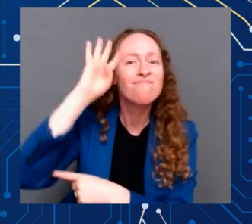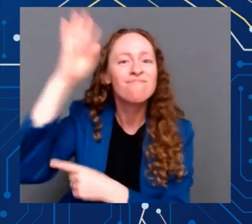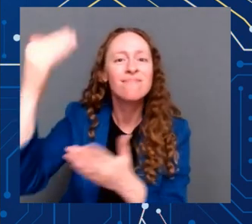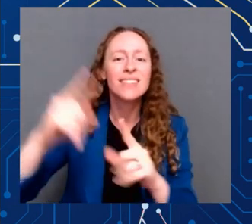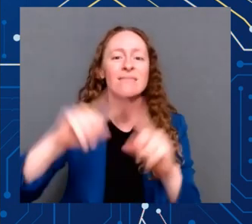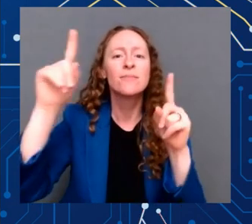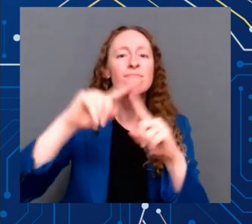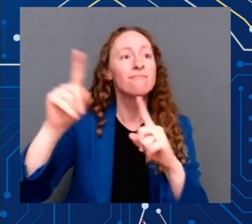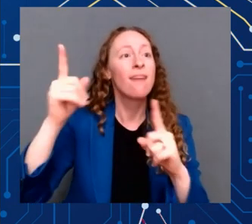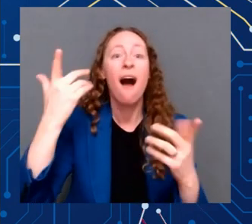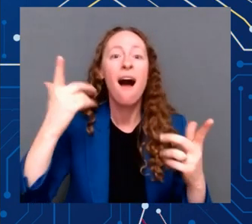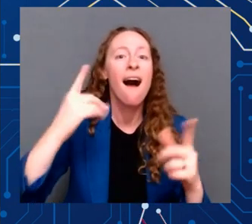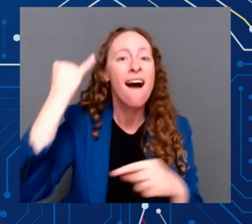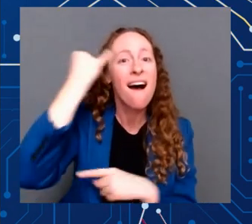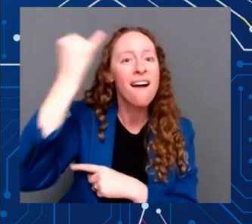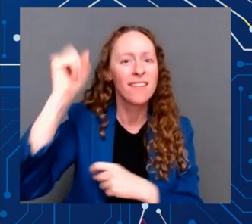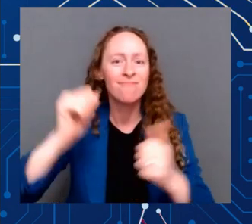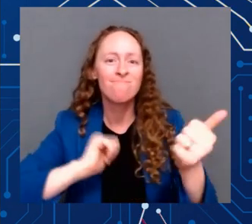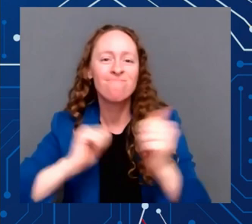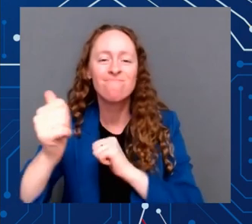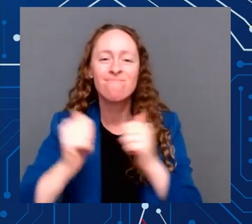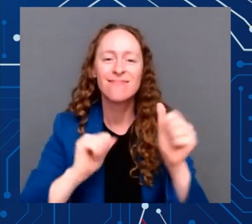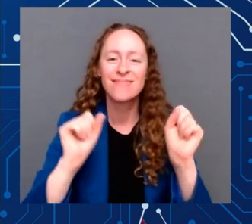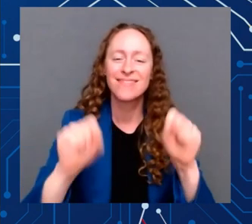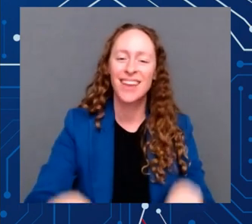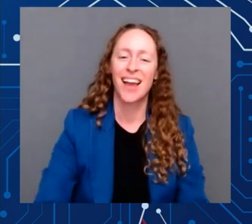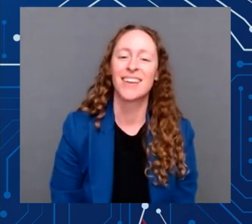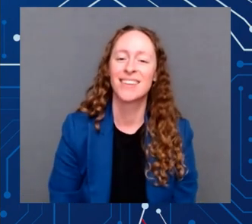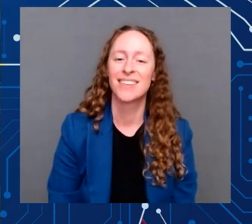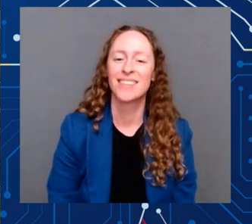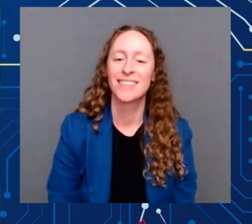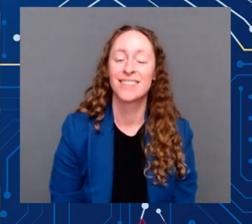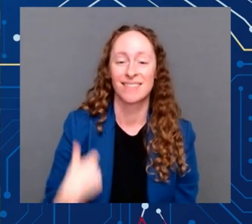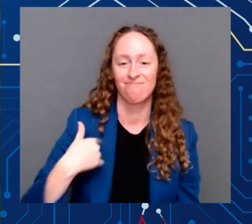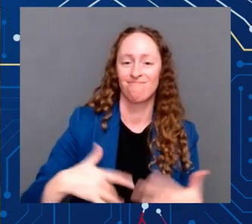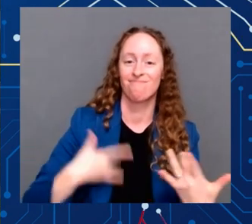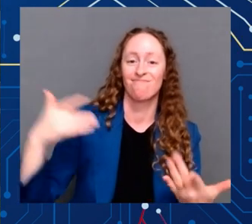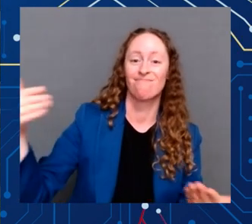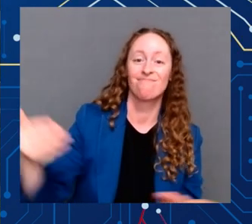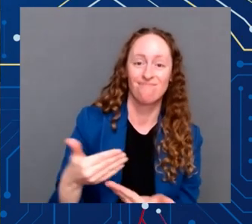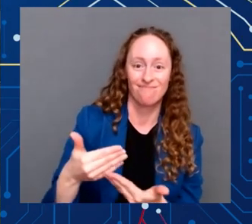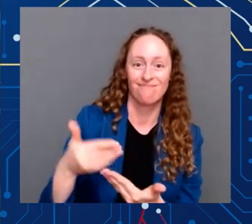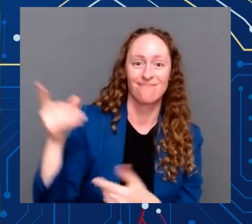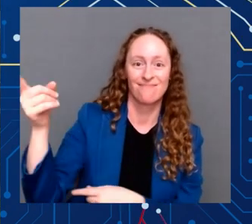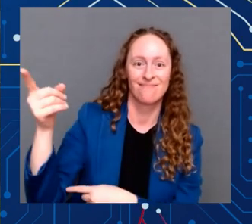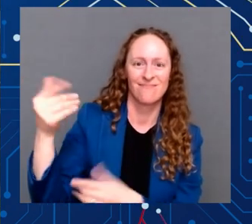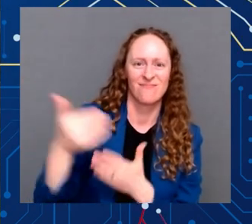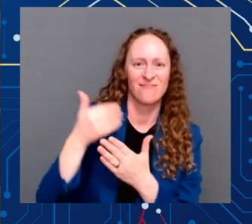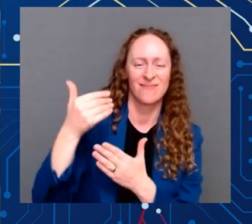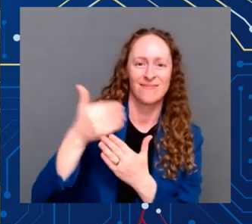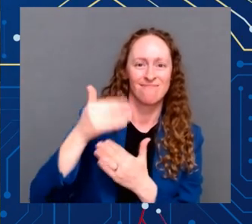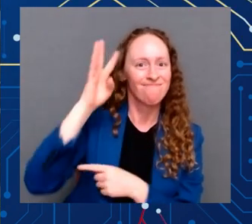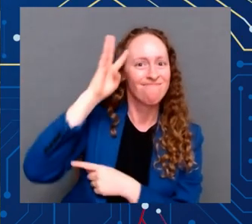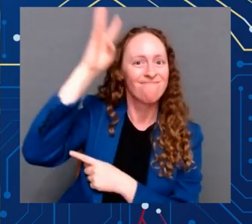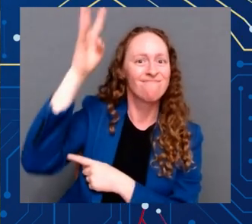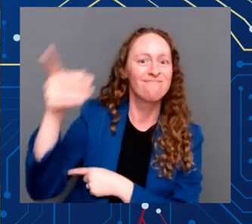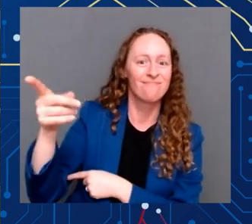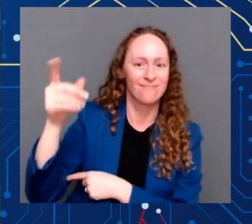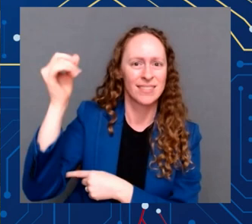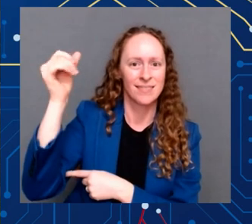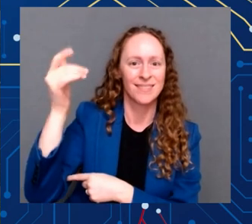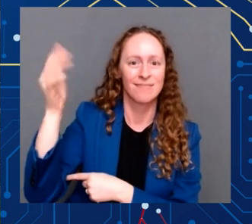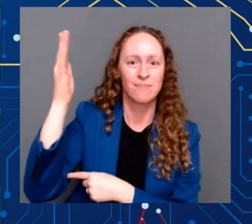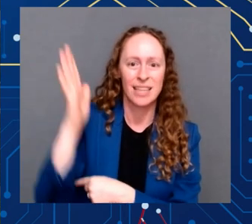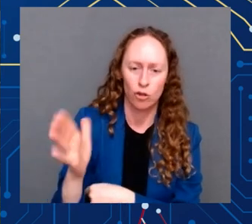speaker, who is an innovator, a young, dynamic, amazing American innovator, inventor, and entrepreneur.